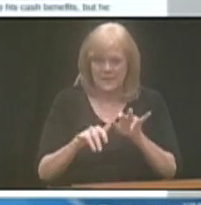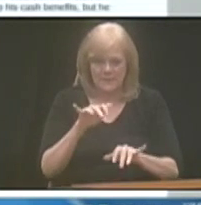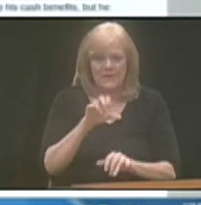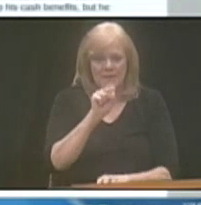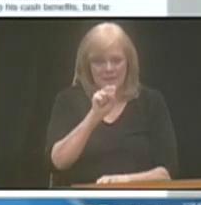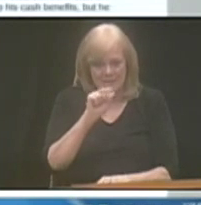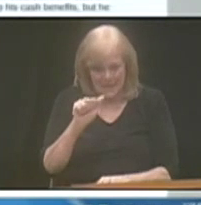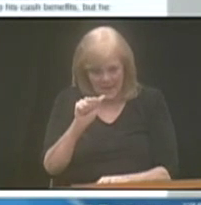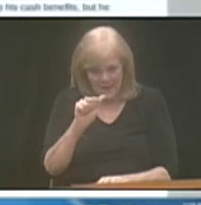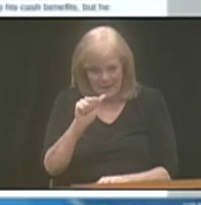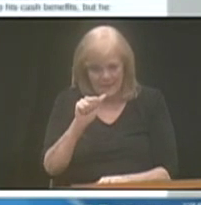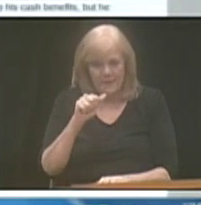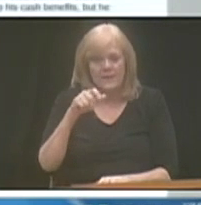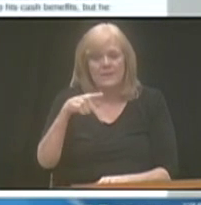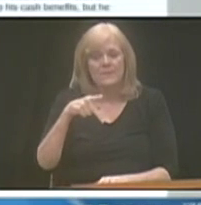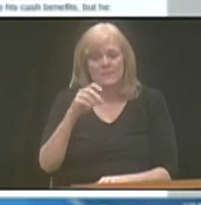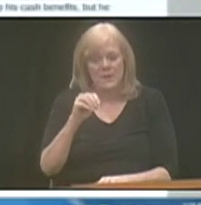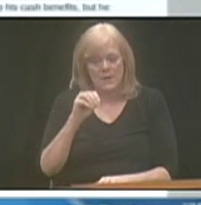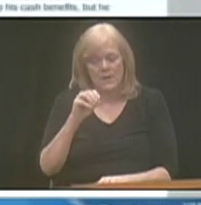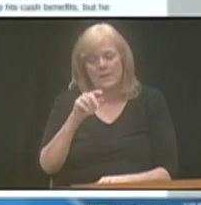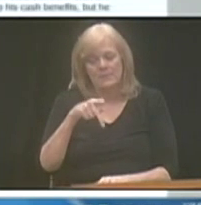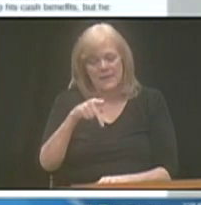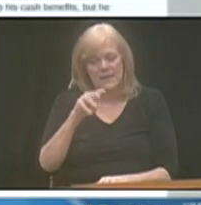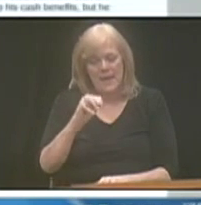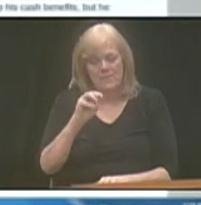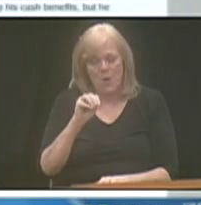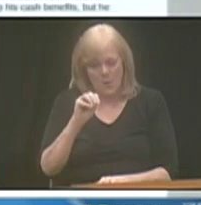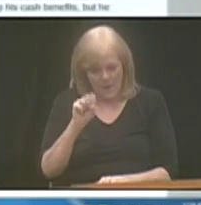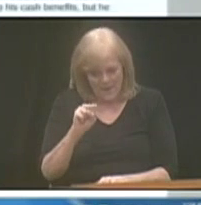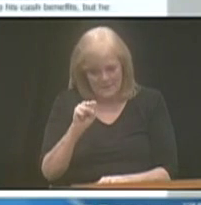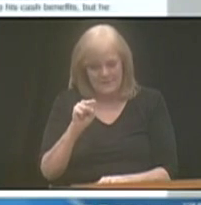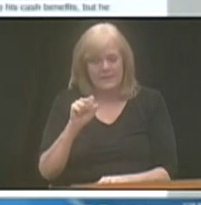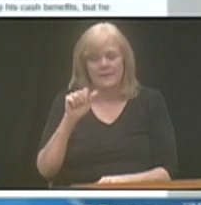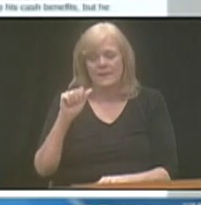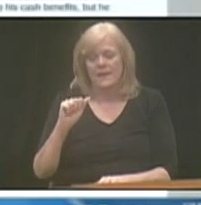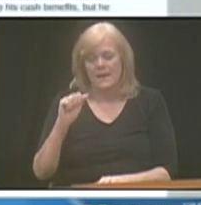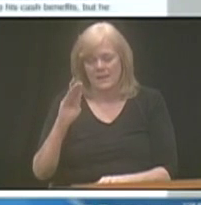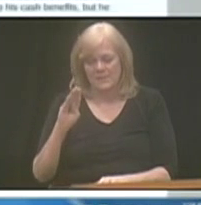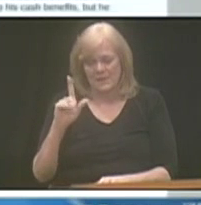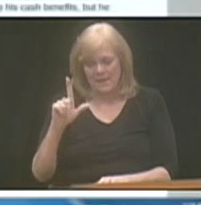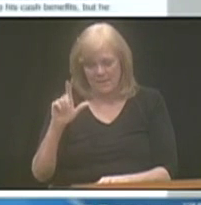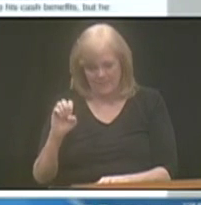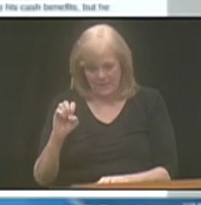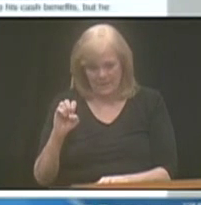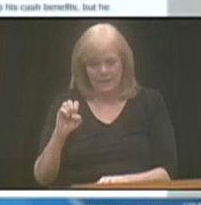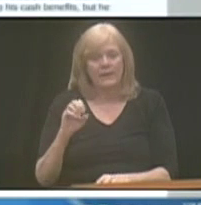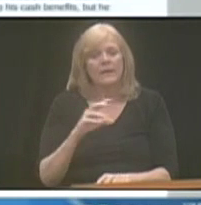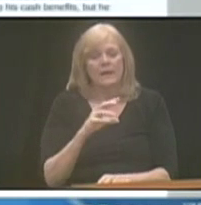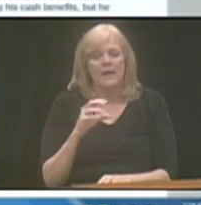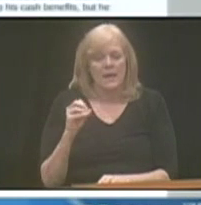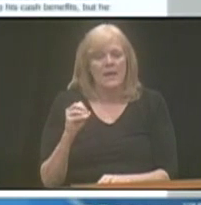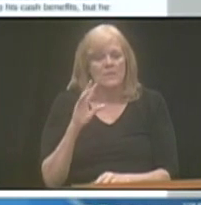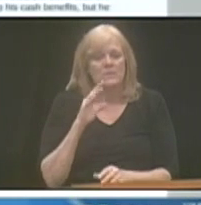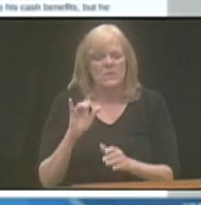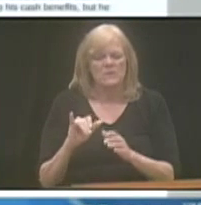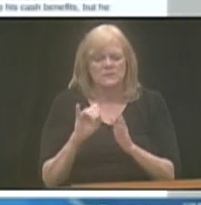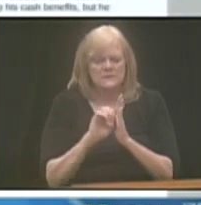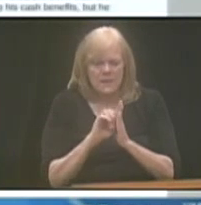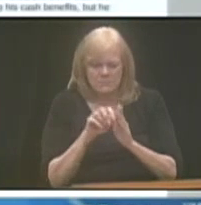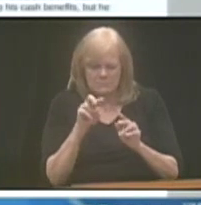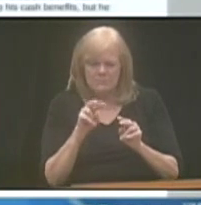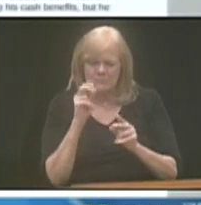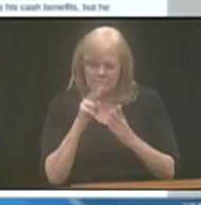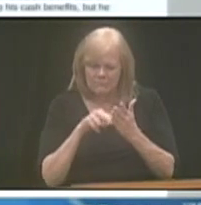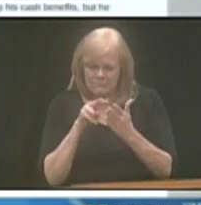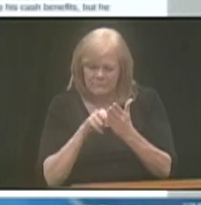type in SSA, P-O-M-S, A-V-L-E, and read through these examples. will really help you understand the